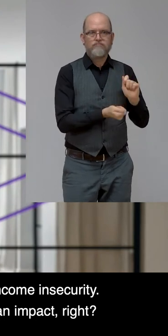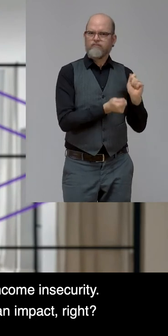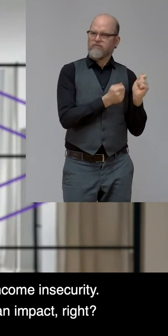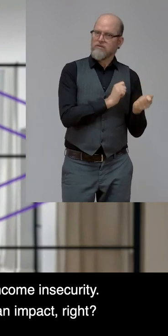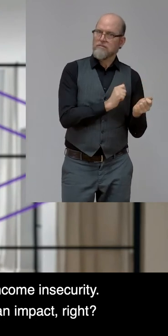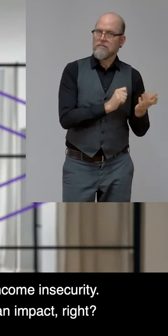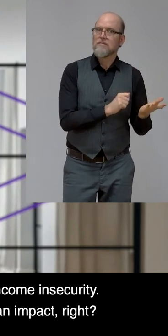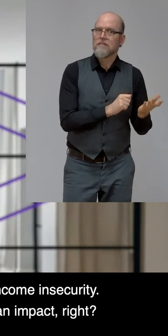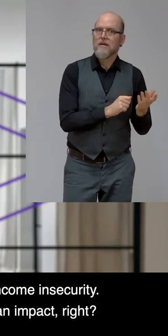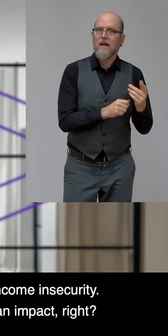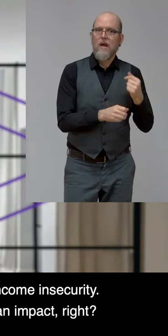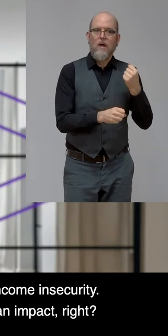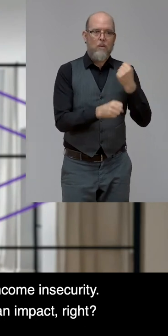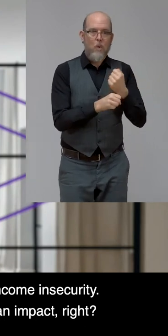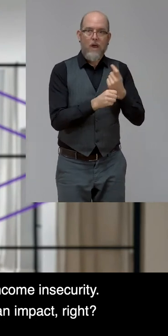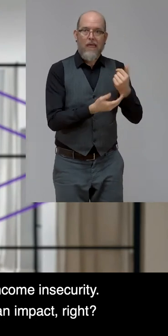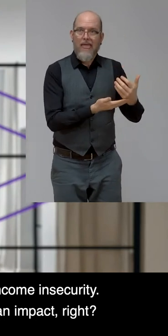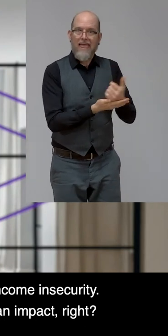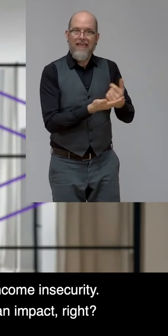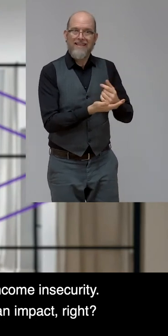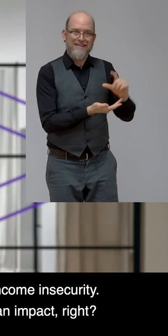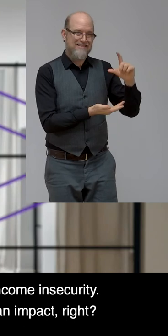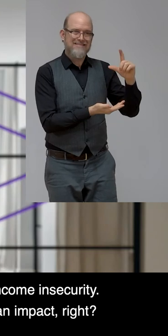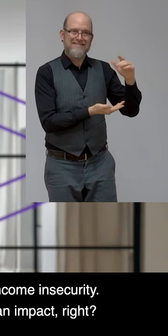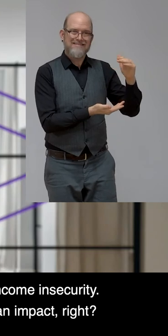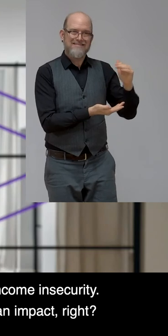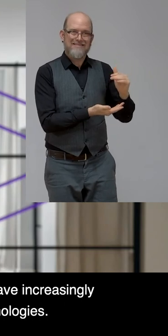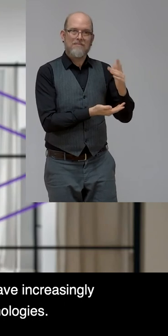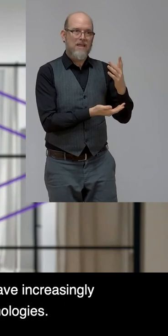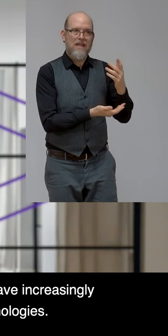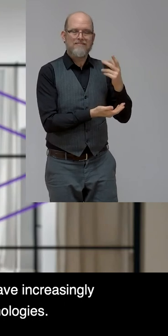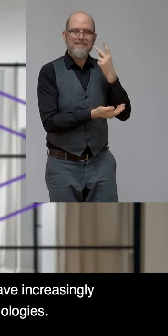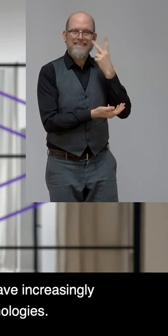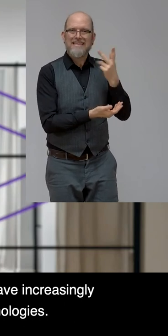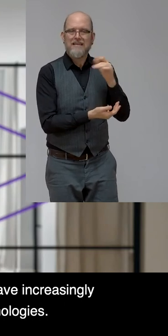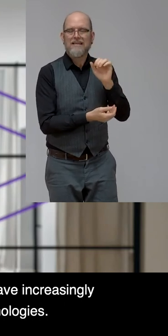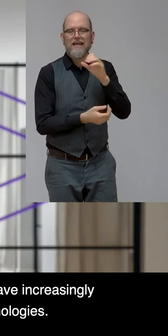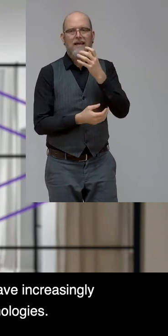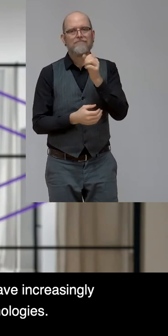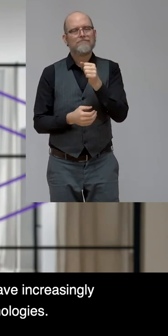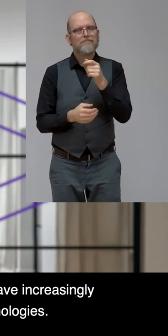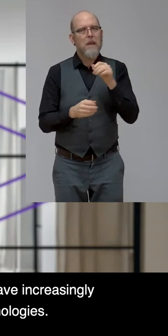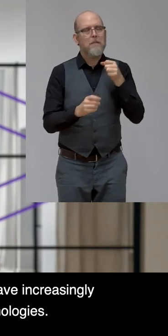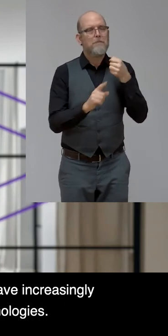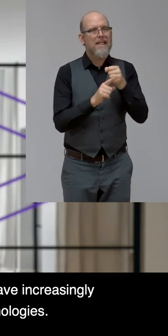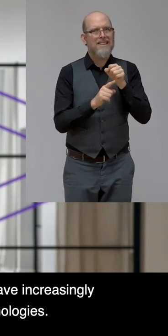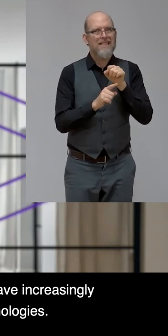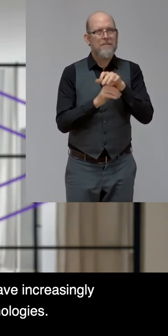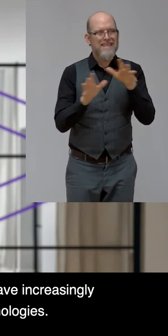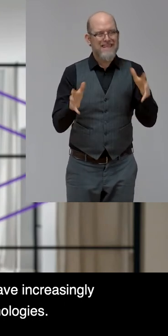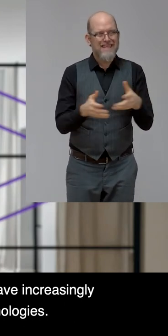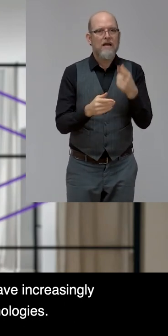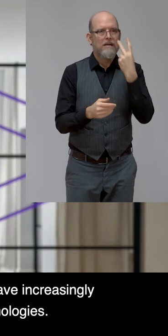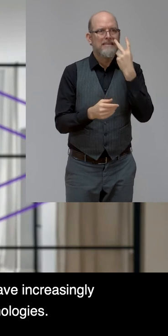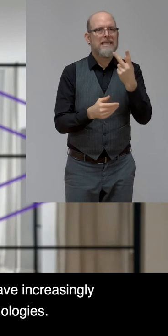I would absolutely suspect that we would have seen an impact, right? But I think that, again, going back to how organizations